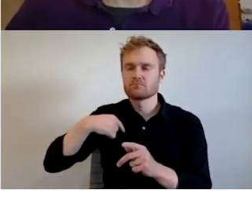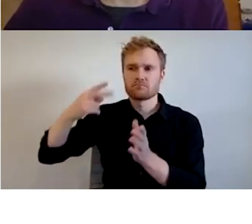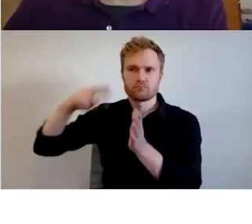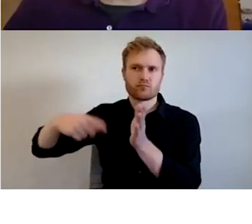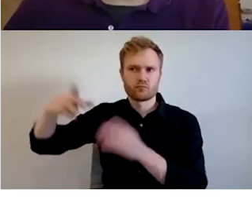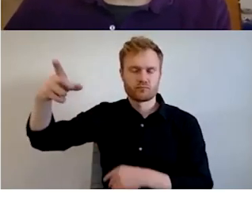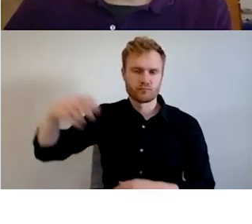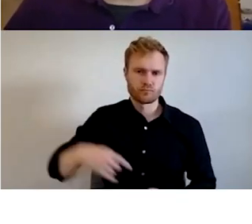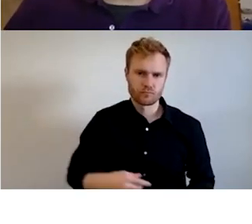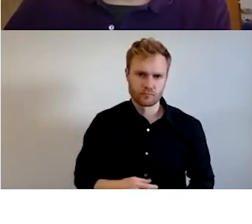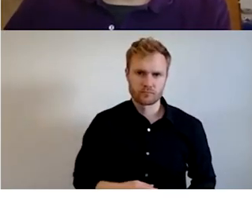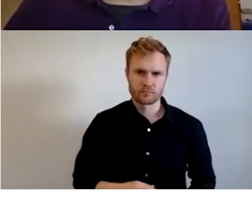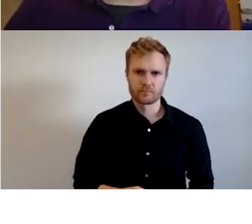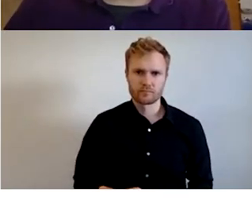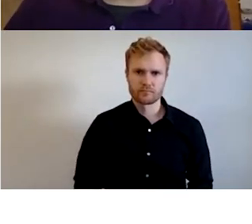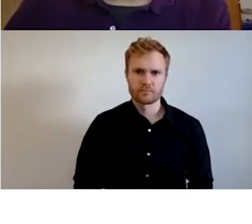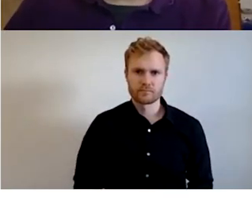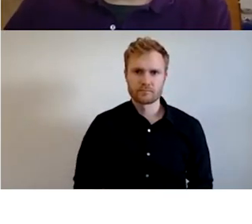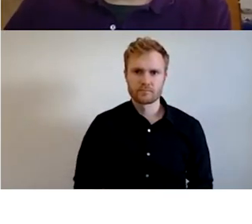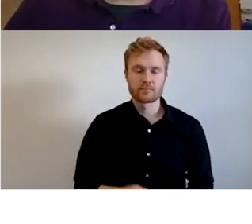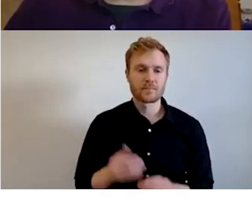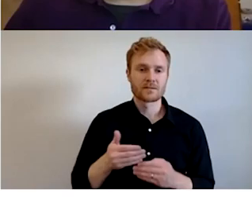questions. So up next.